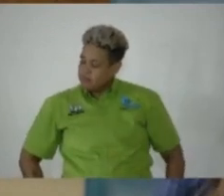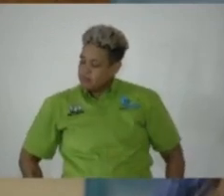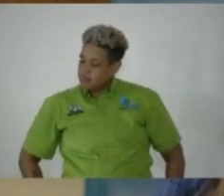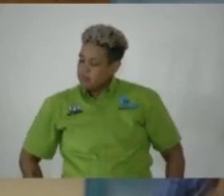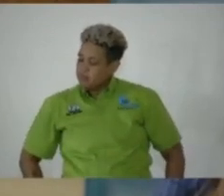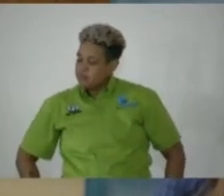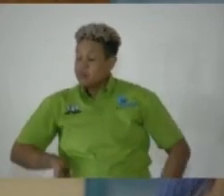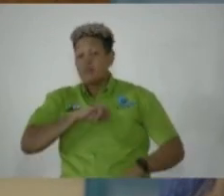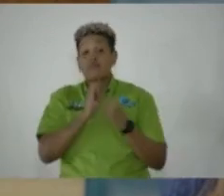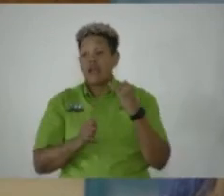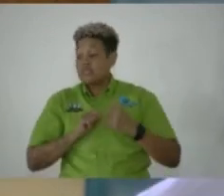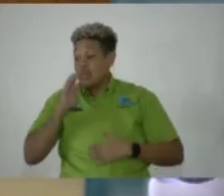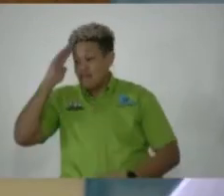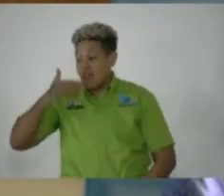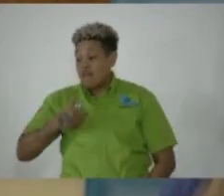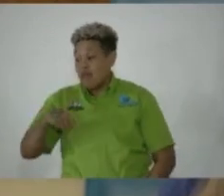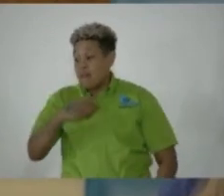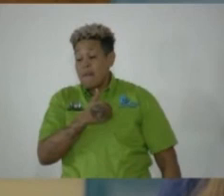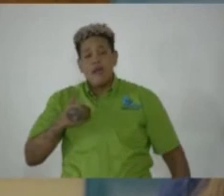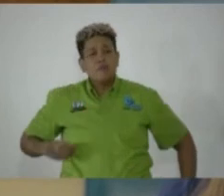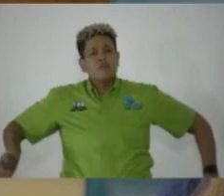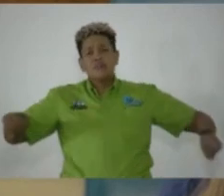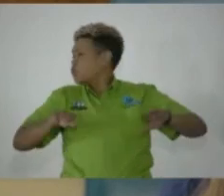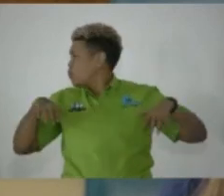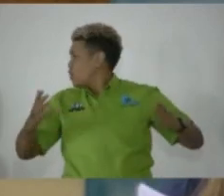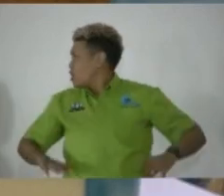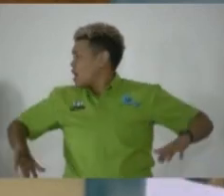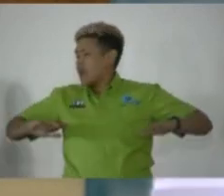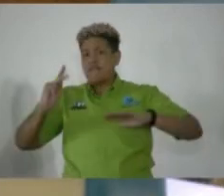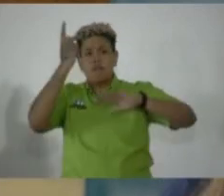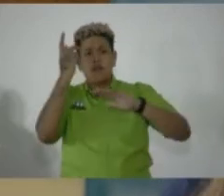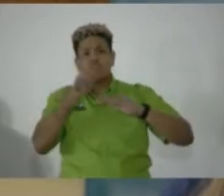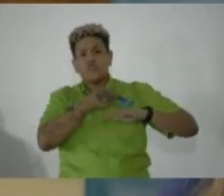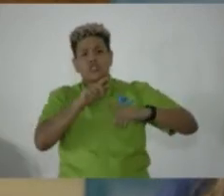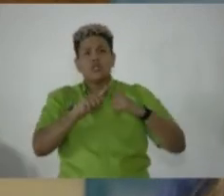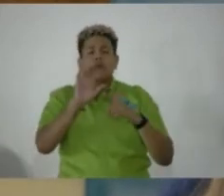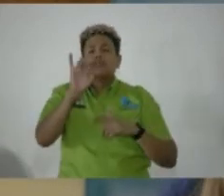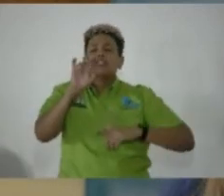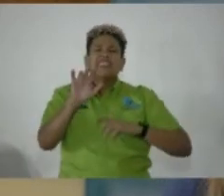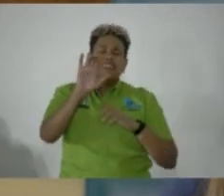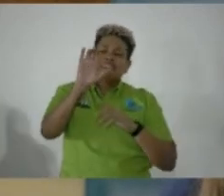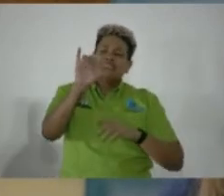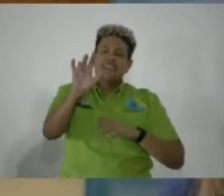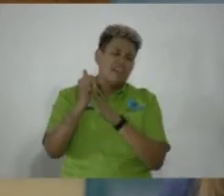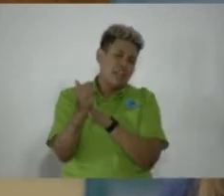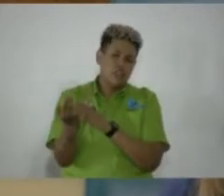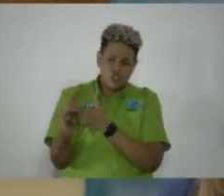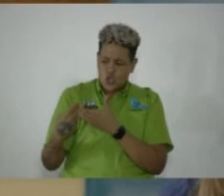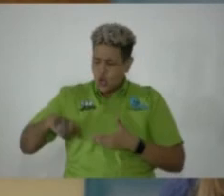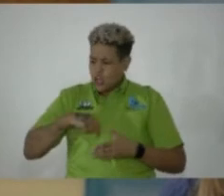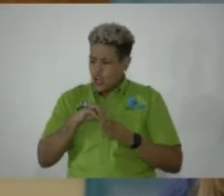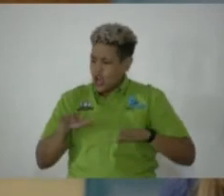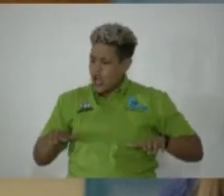Finally, I invite my colleagues, every political, religious, and civic leader, to join us in our